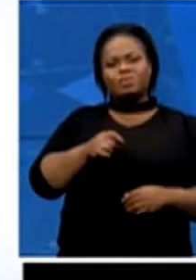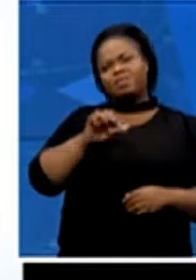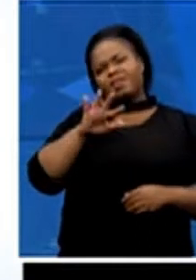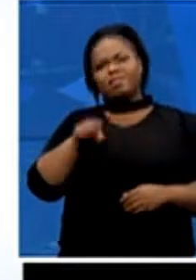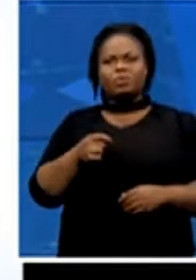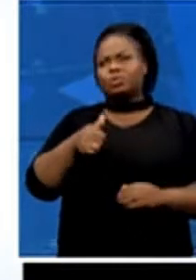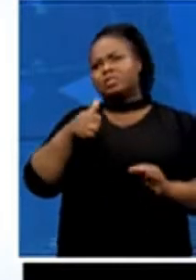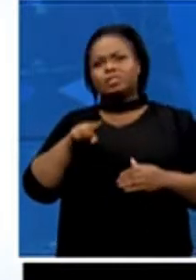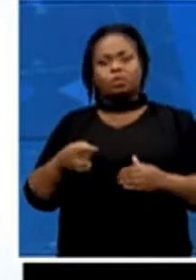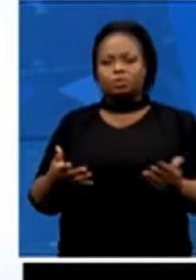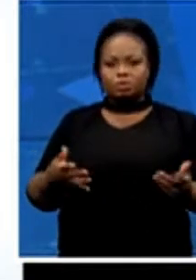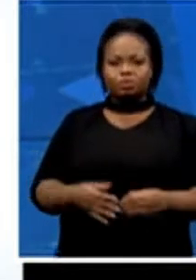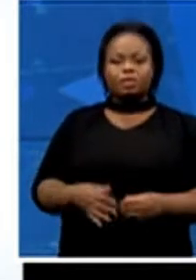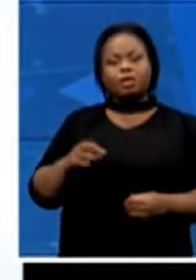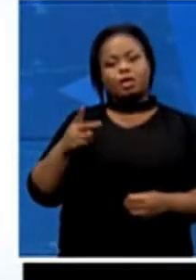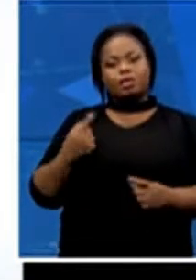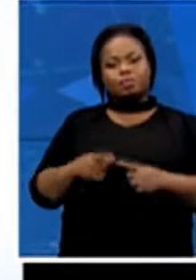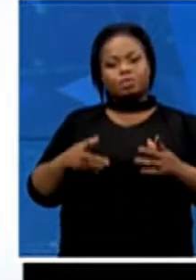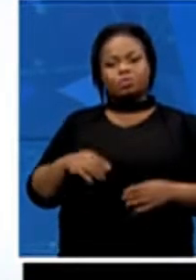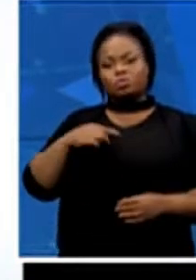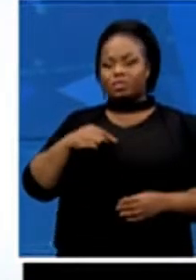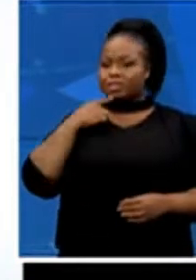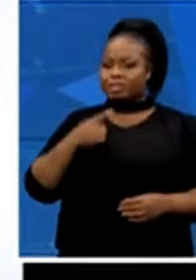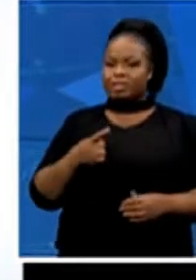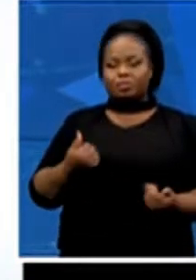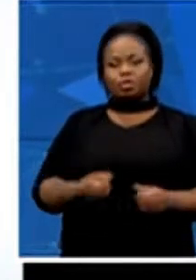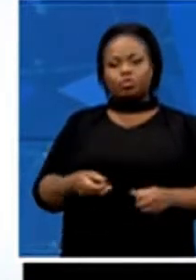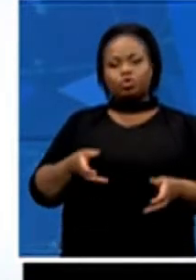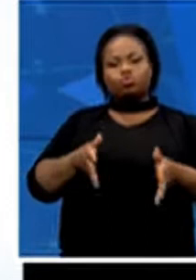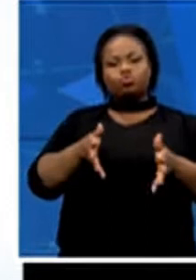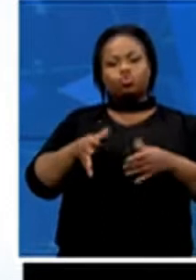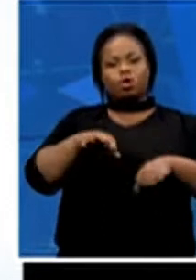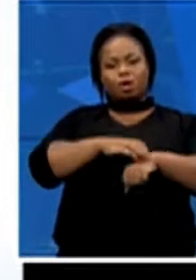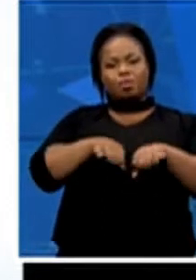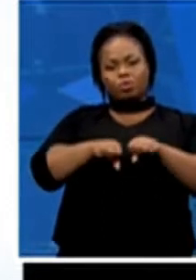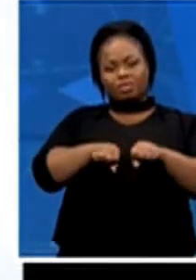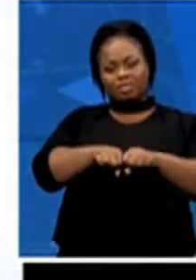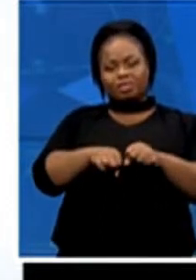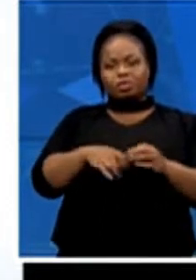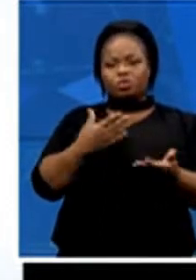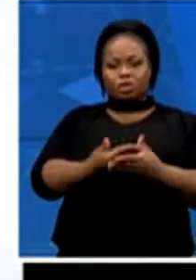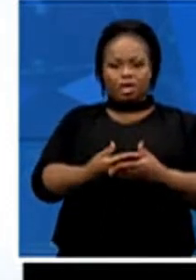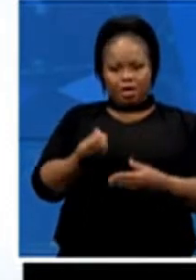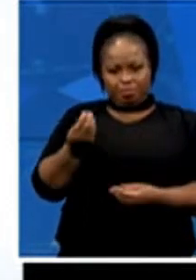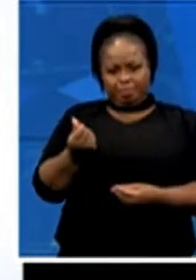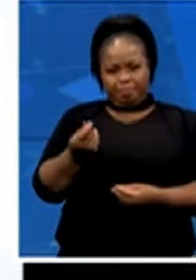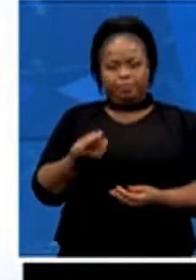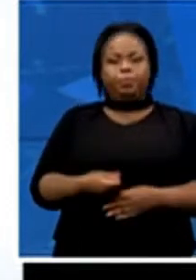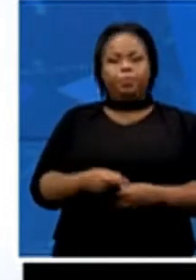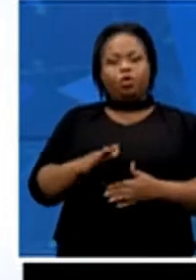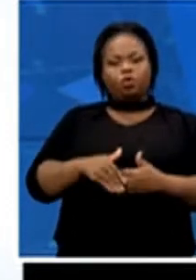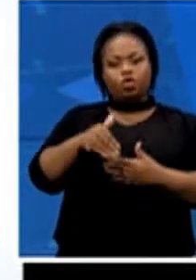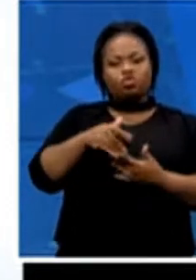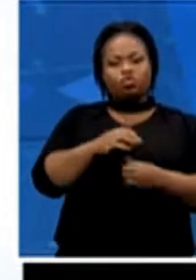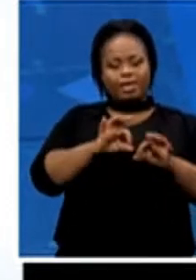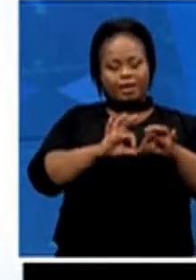can buy an awful lot of soccer boots for the price of a cricket bat. And so that, again, was also an important thing.